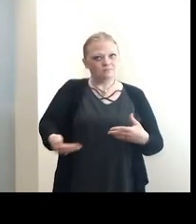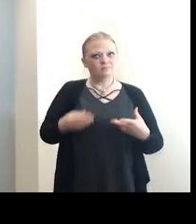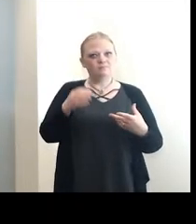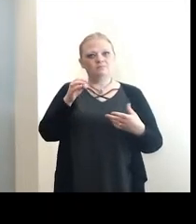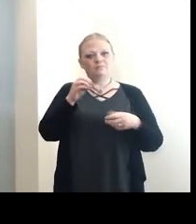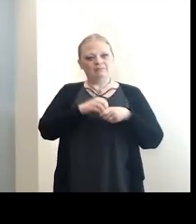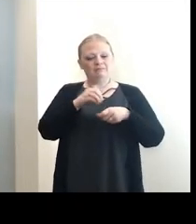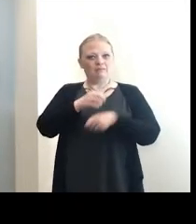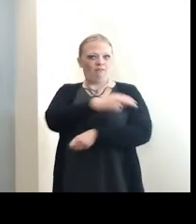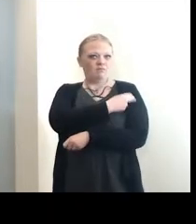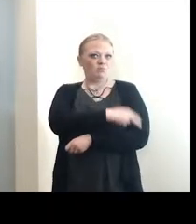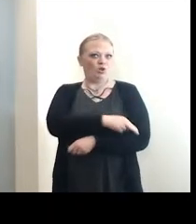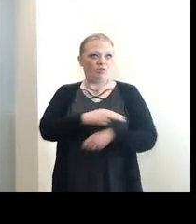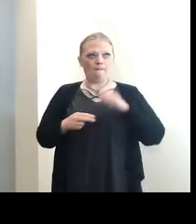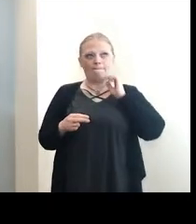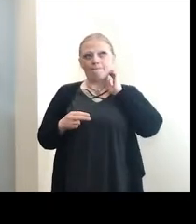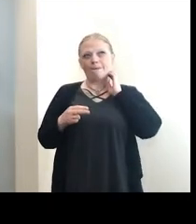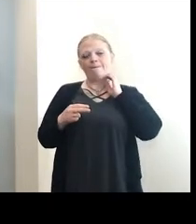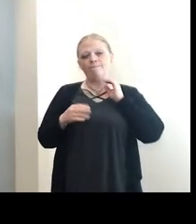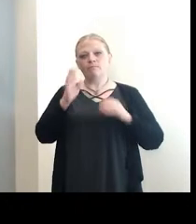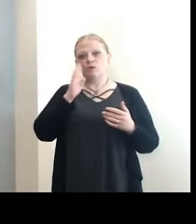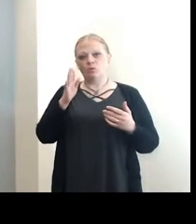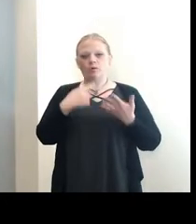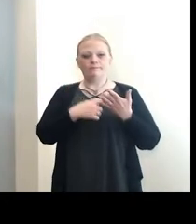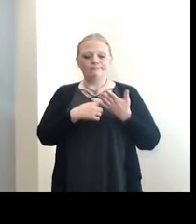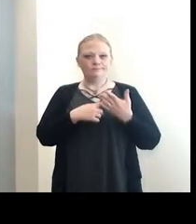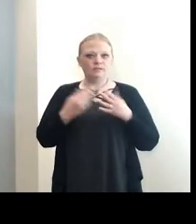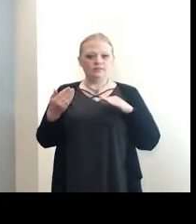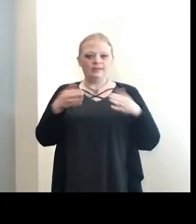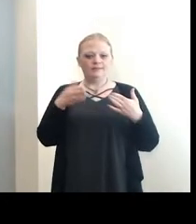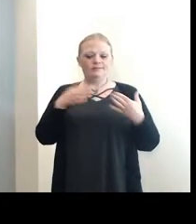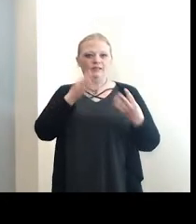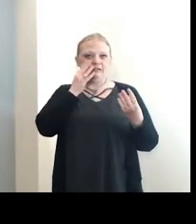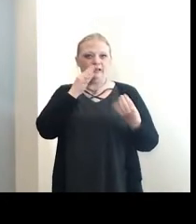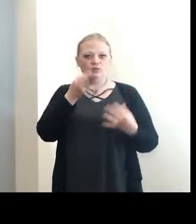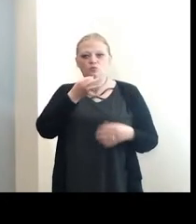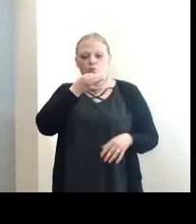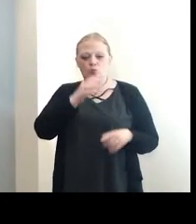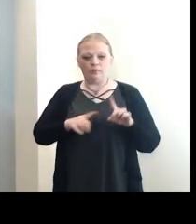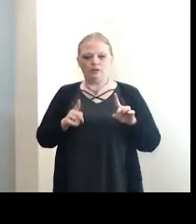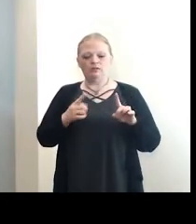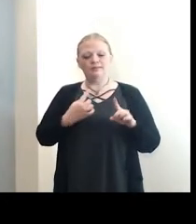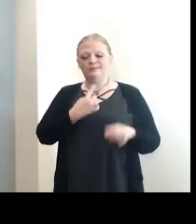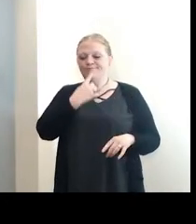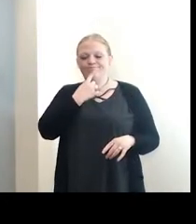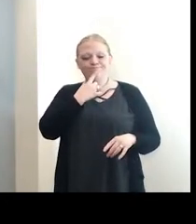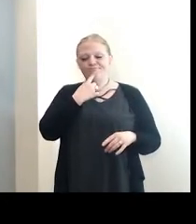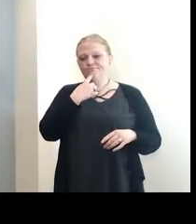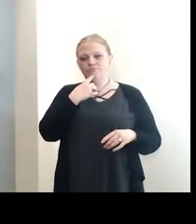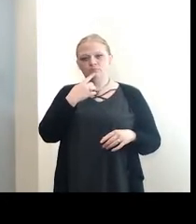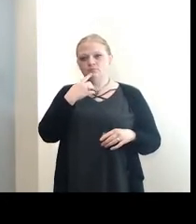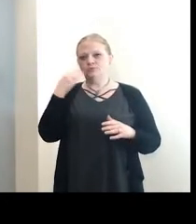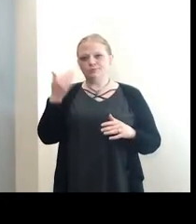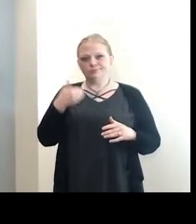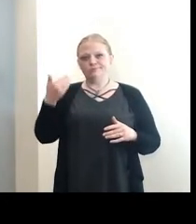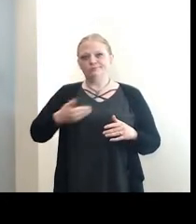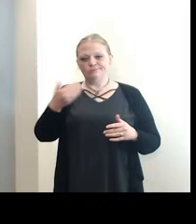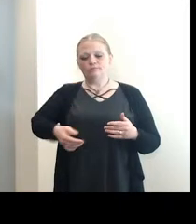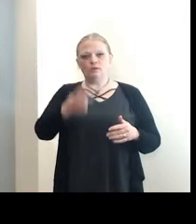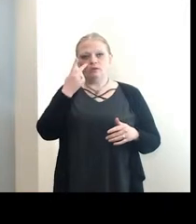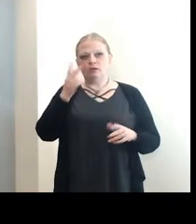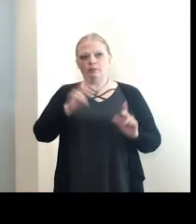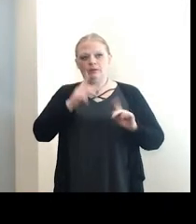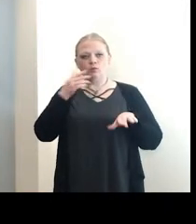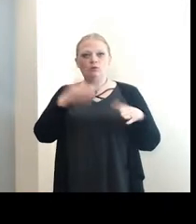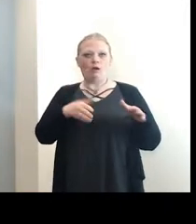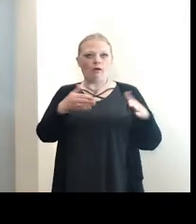hospitals. We'll be talking more about mortality data soon enough but it is disappointing to continue to see that individuals are dying and as